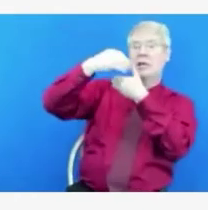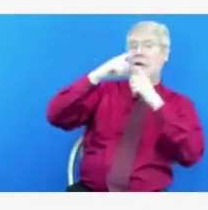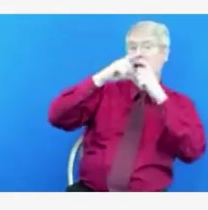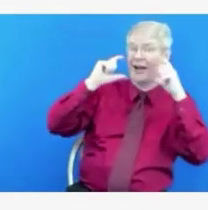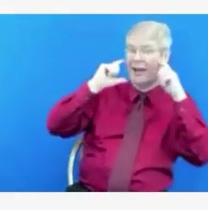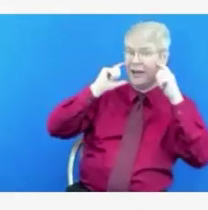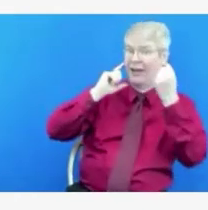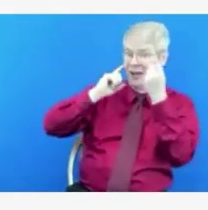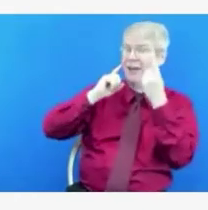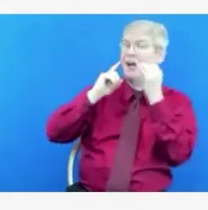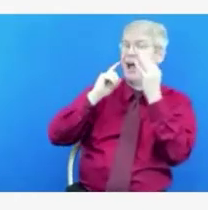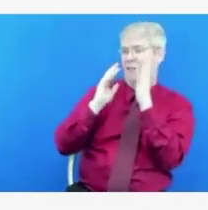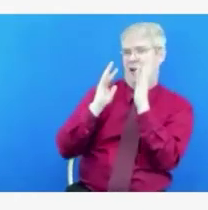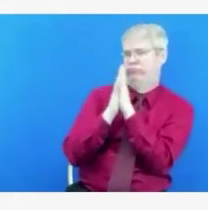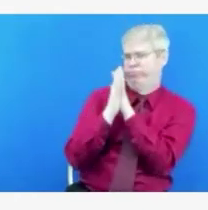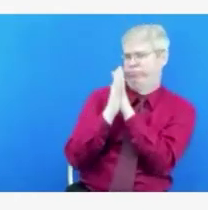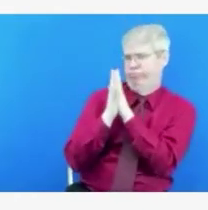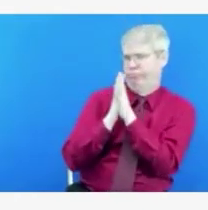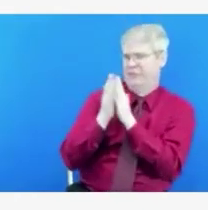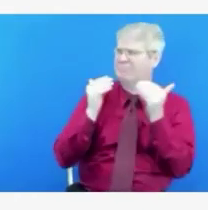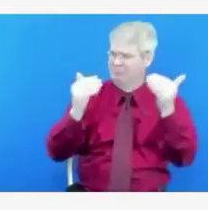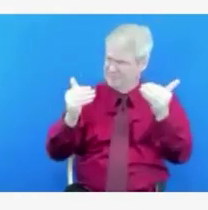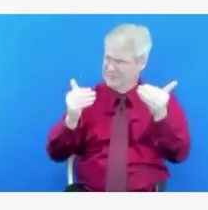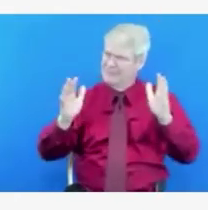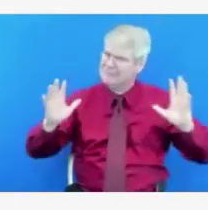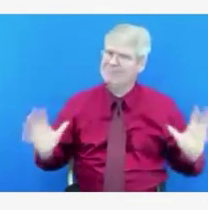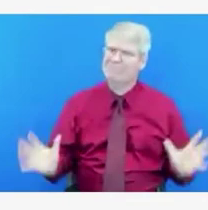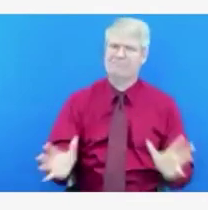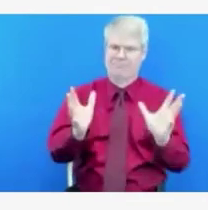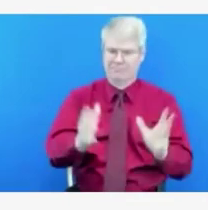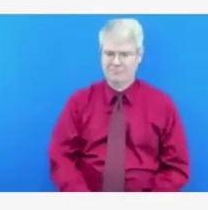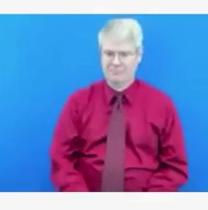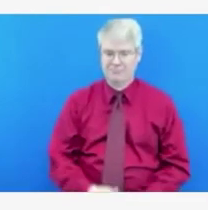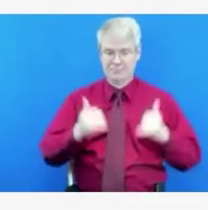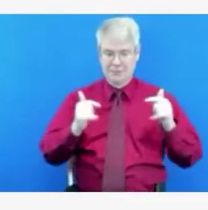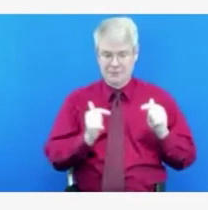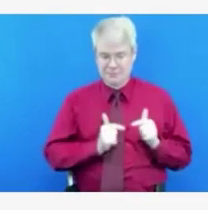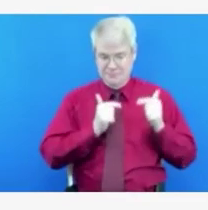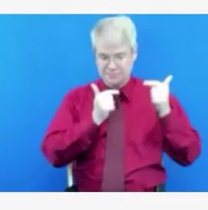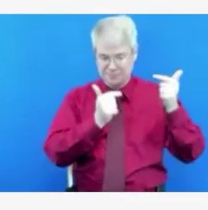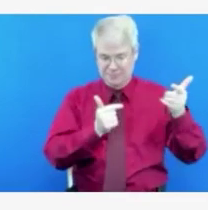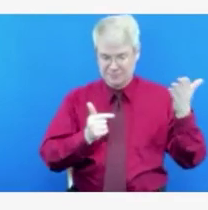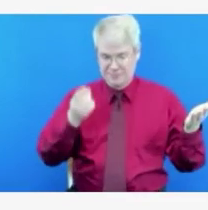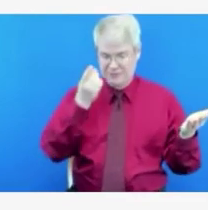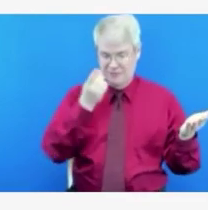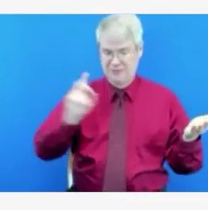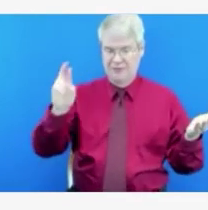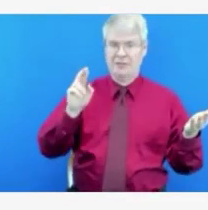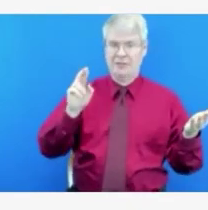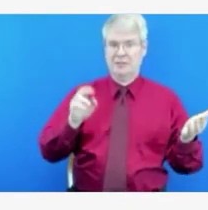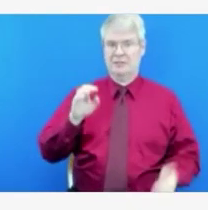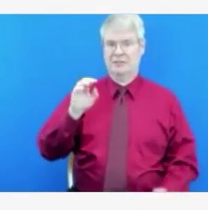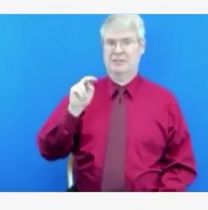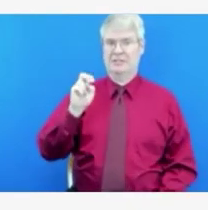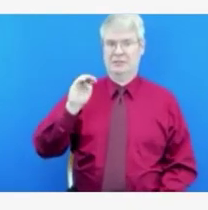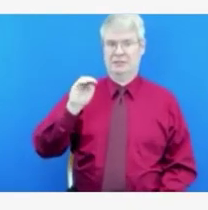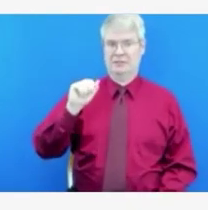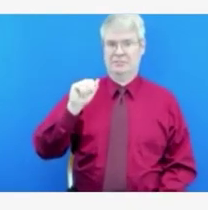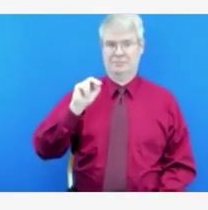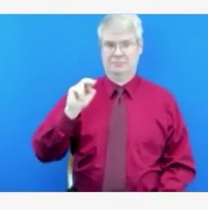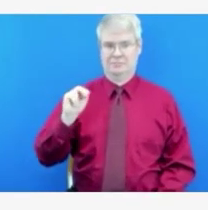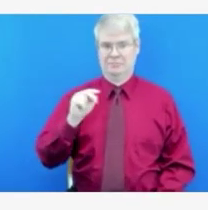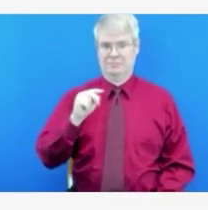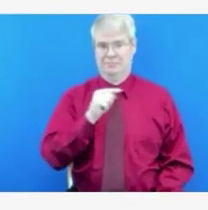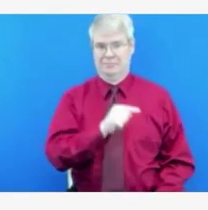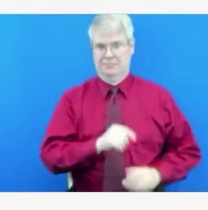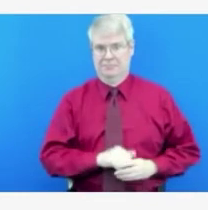Thank you, Director Jepsen, and thank you, everyone, for being here and helping us to continue to communicate accurate information to